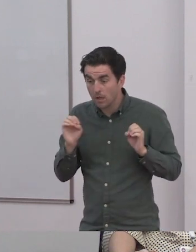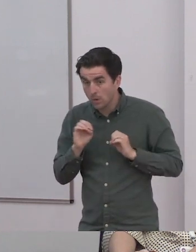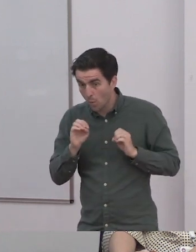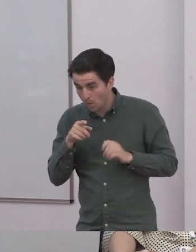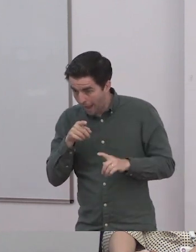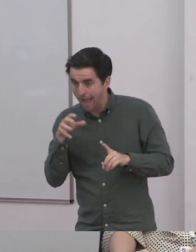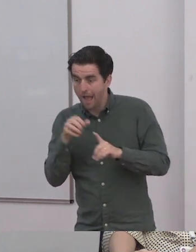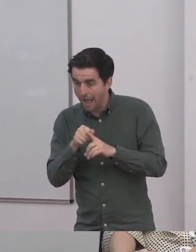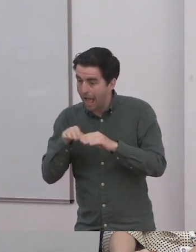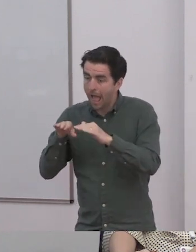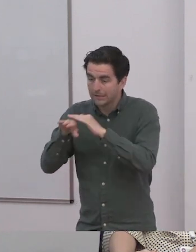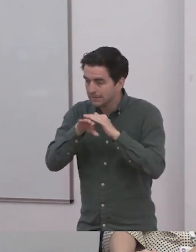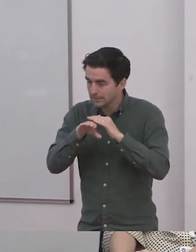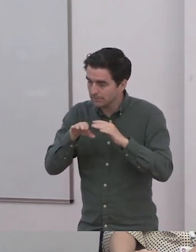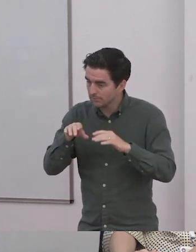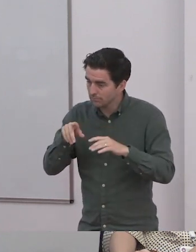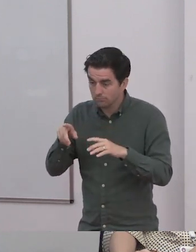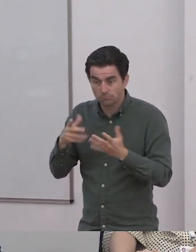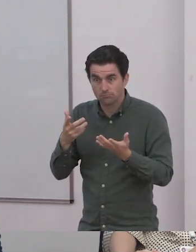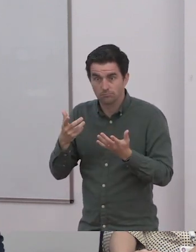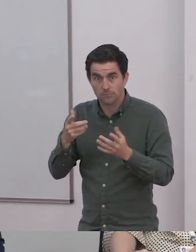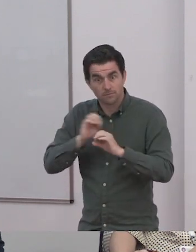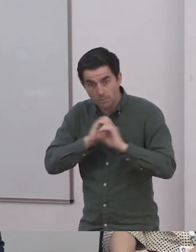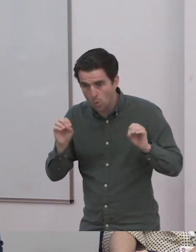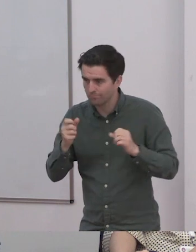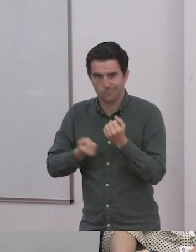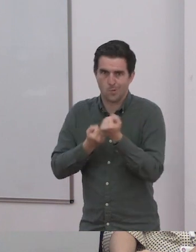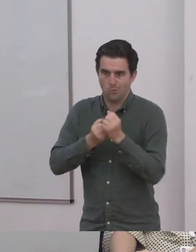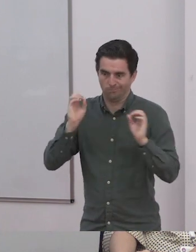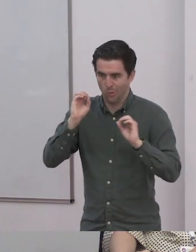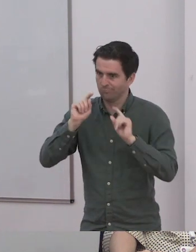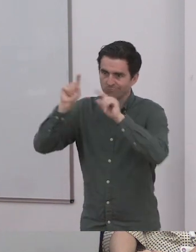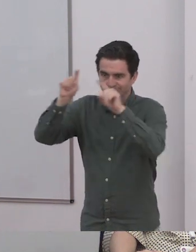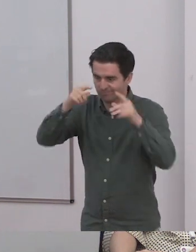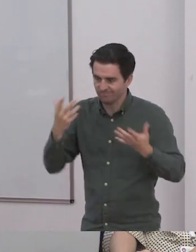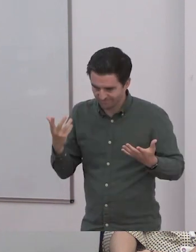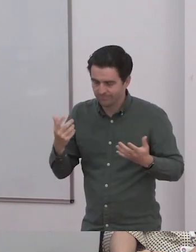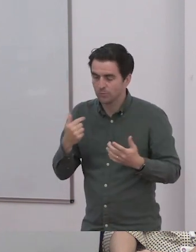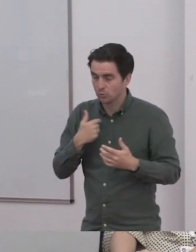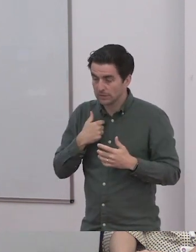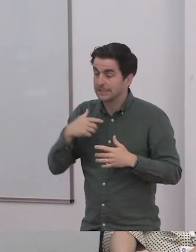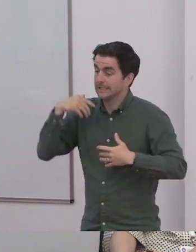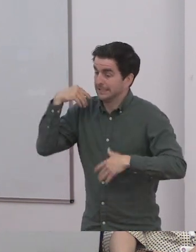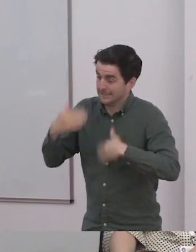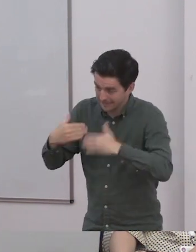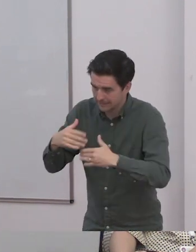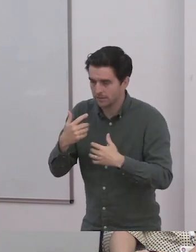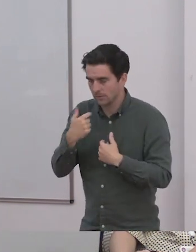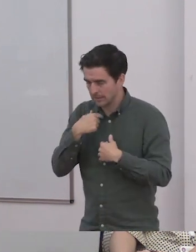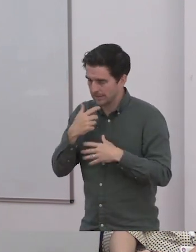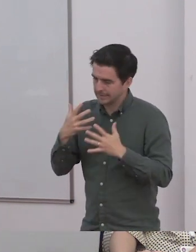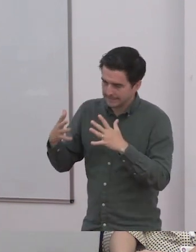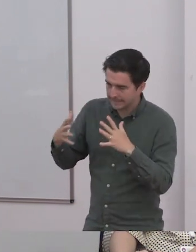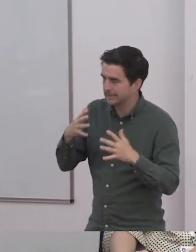medicalising, which isn't very often, it's usually to access supports and helps. If we had this inclusive